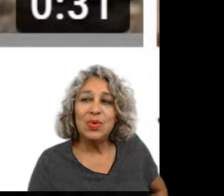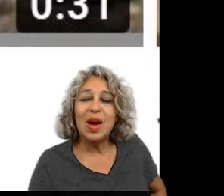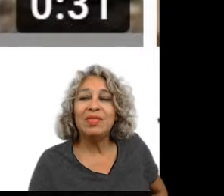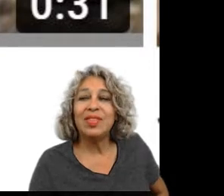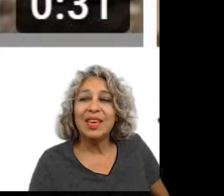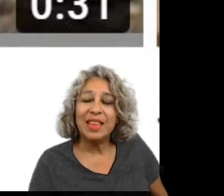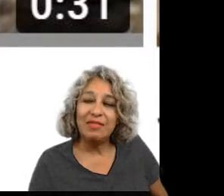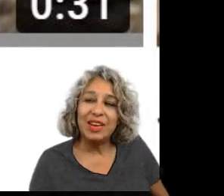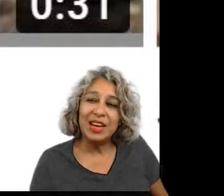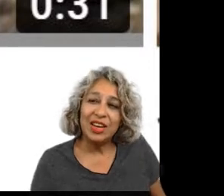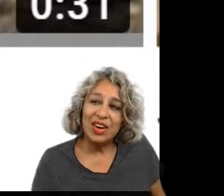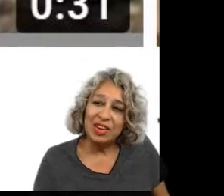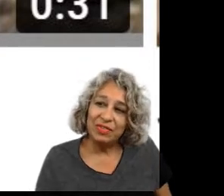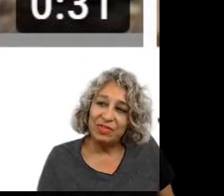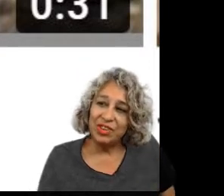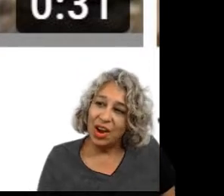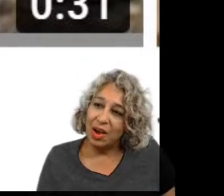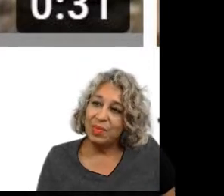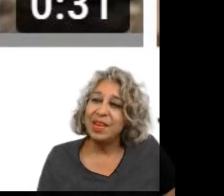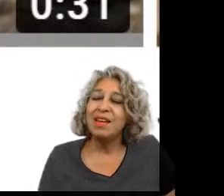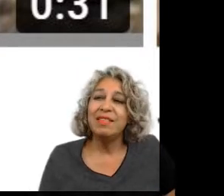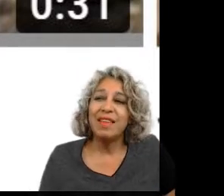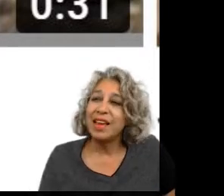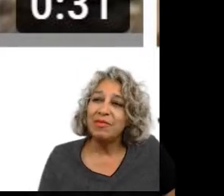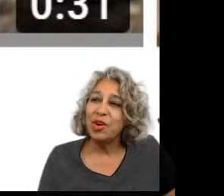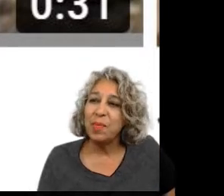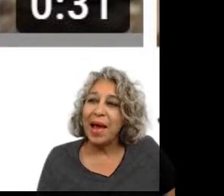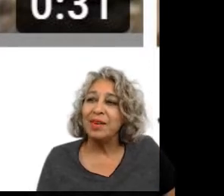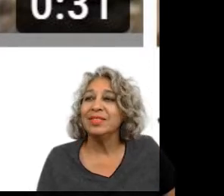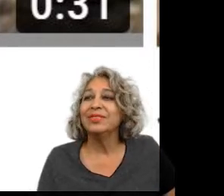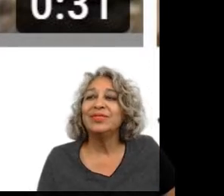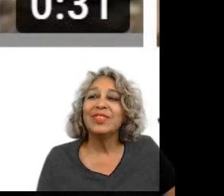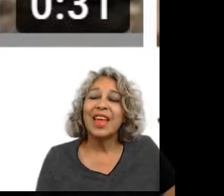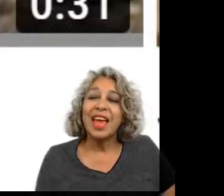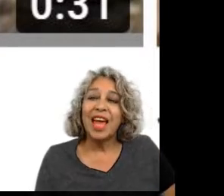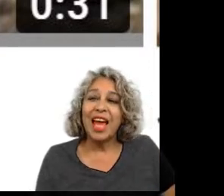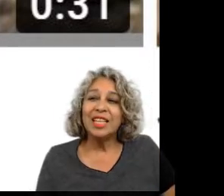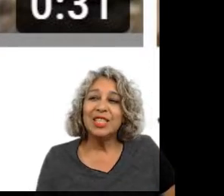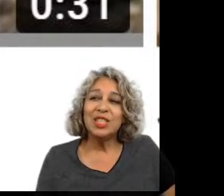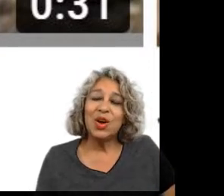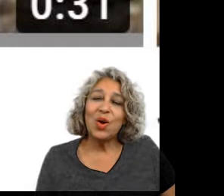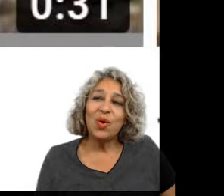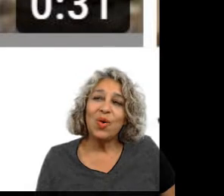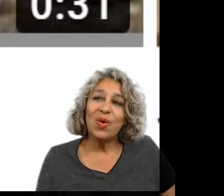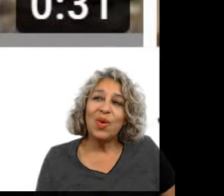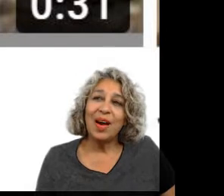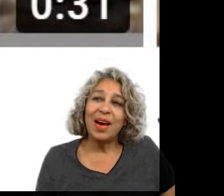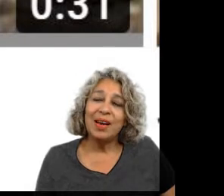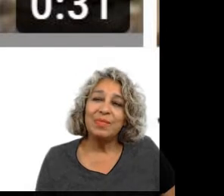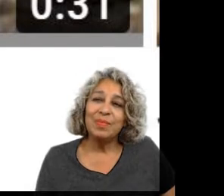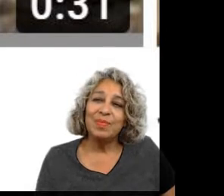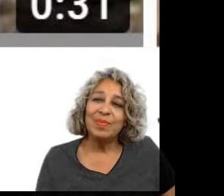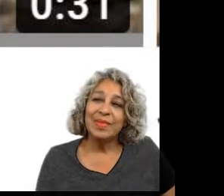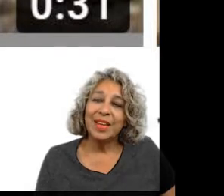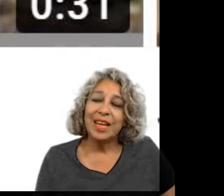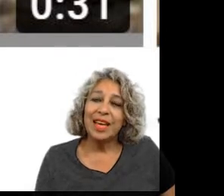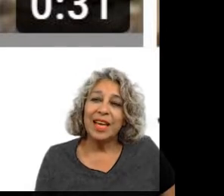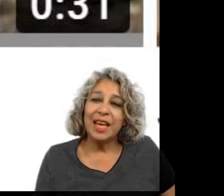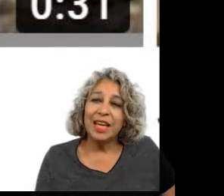do not think they've done a good enough job then they can vote him out and so um